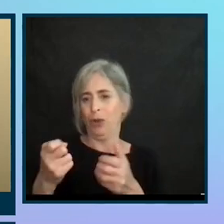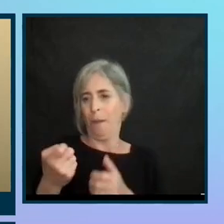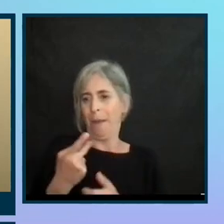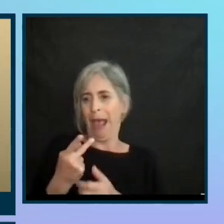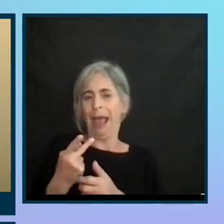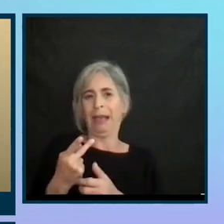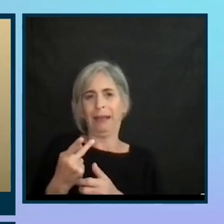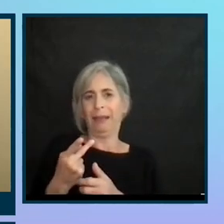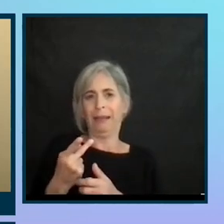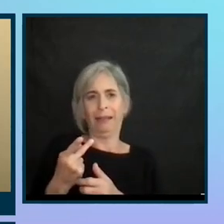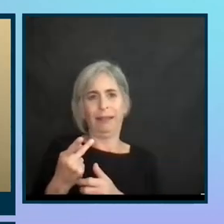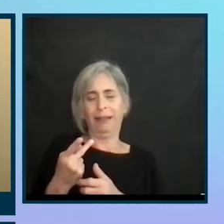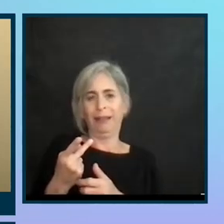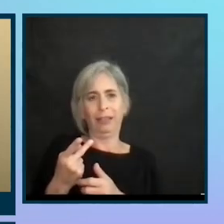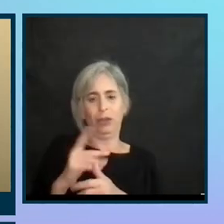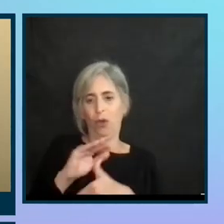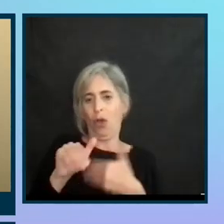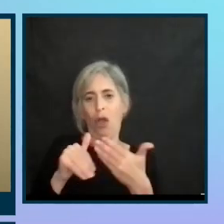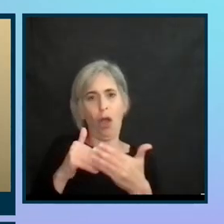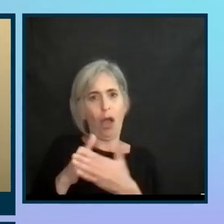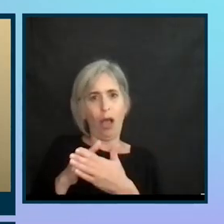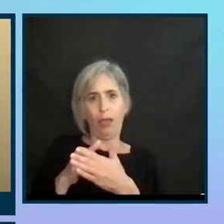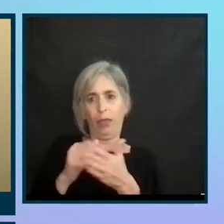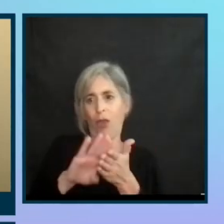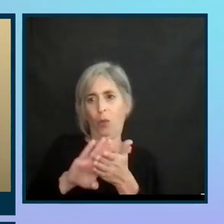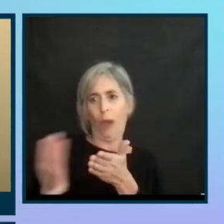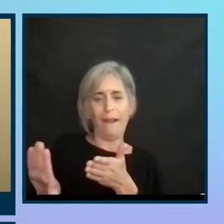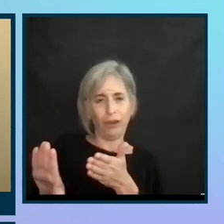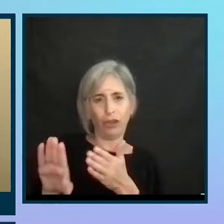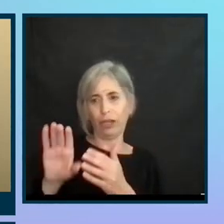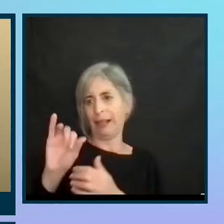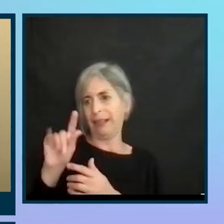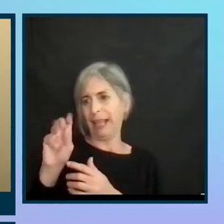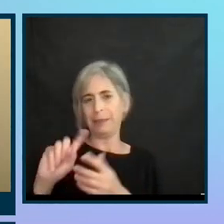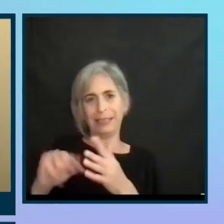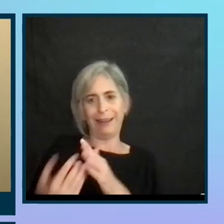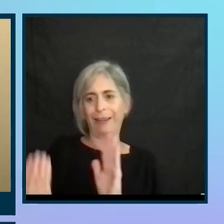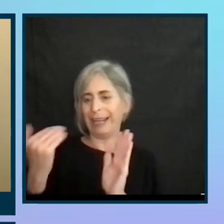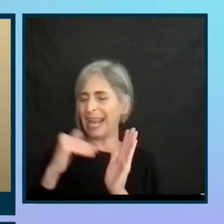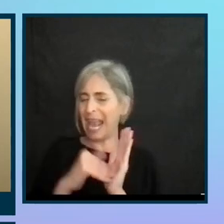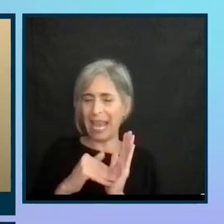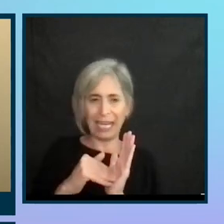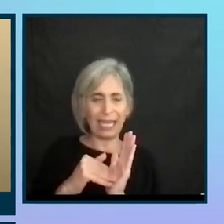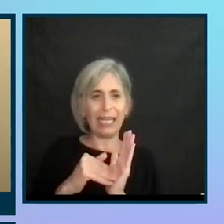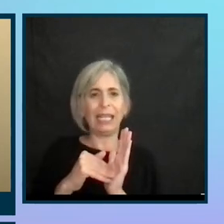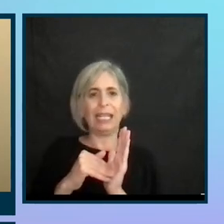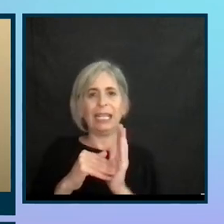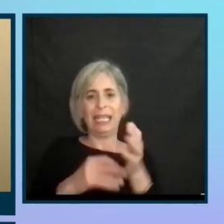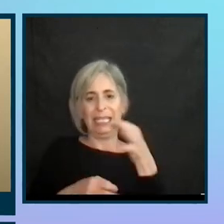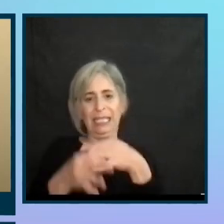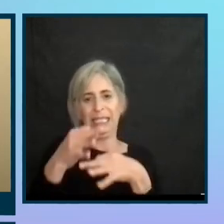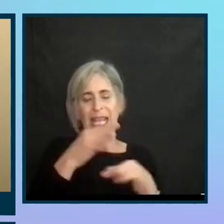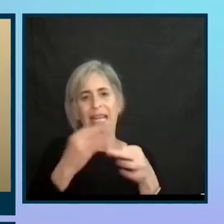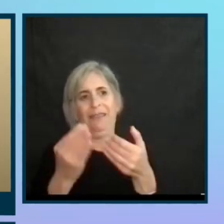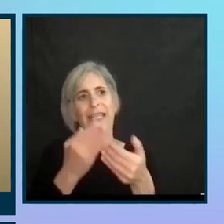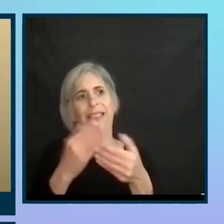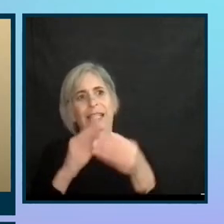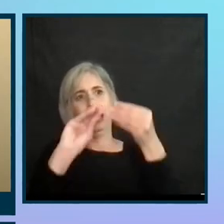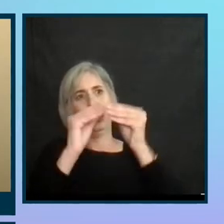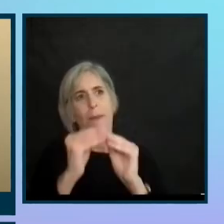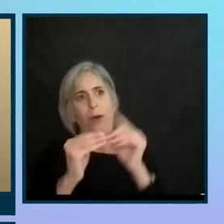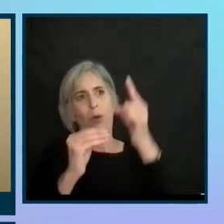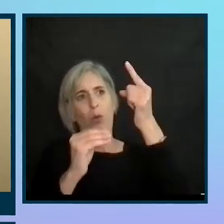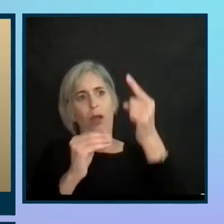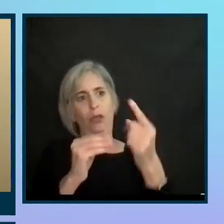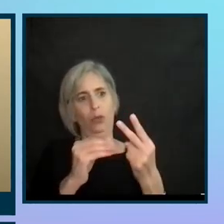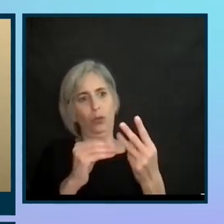and delete all the waiver wire claims he had put in and start over and everything. Instead of just easily being able to number them, you know, one